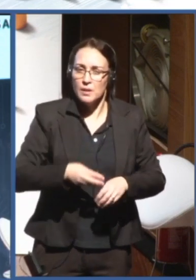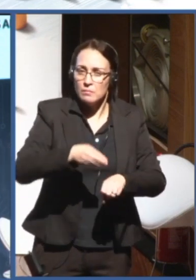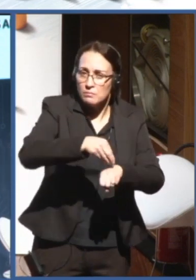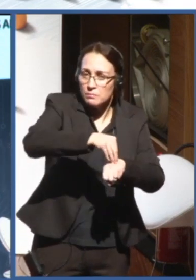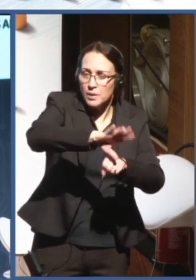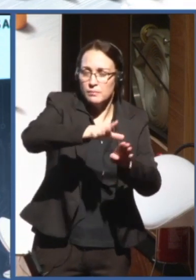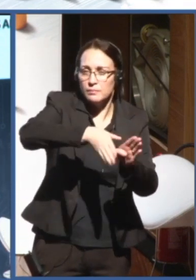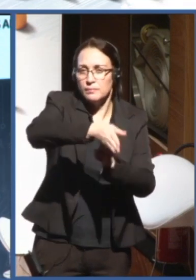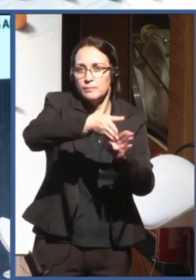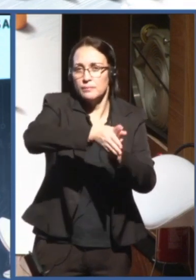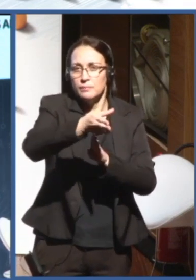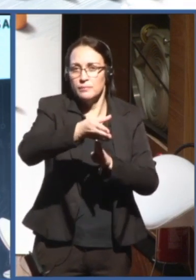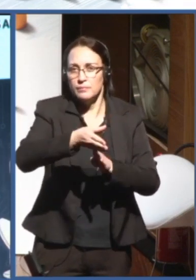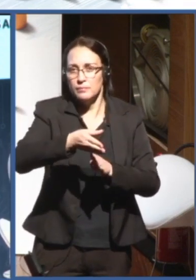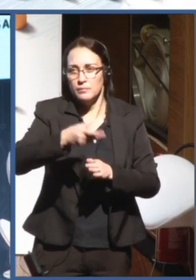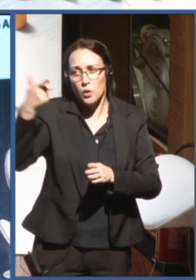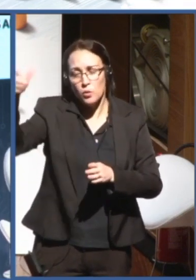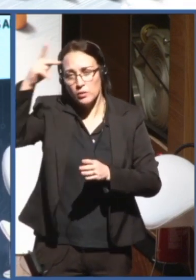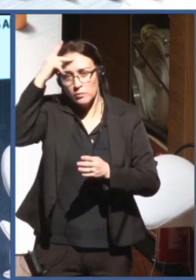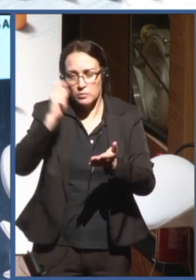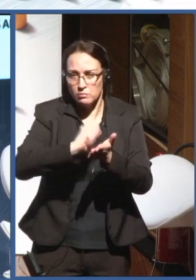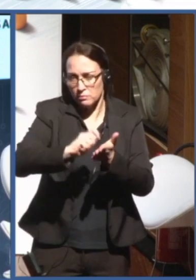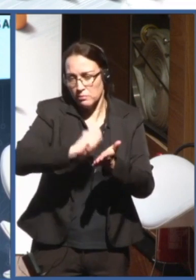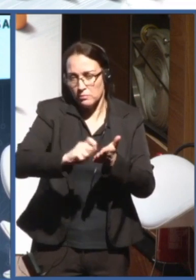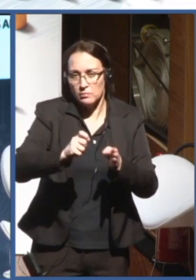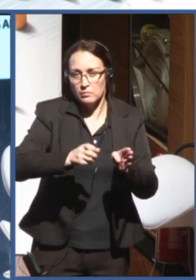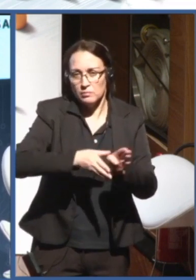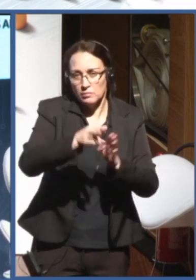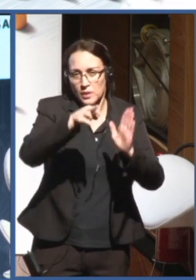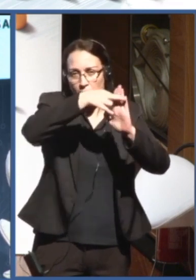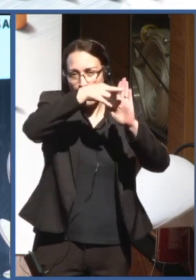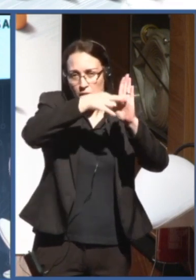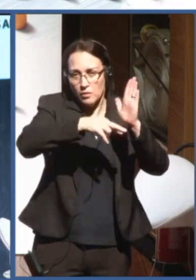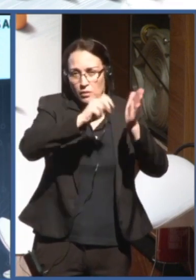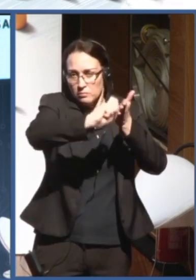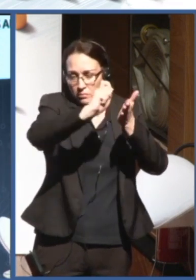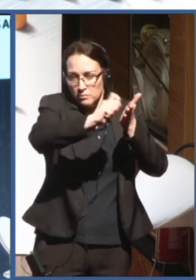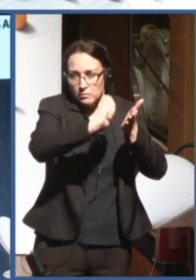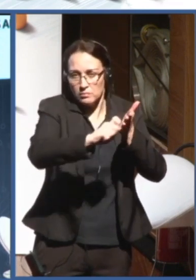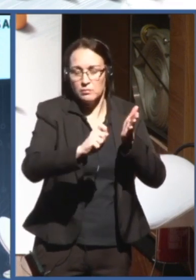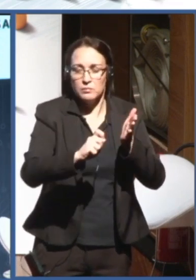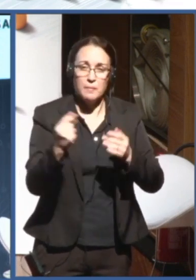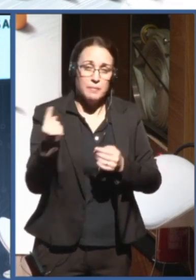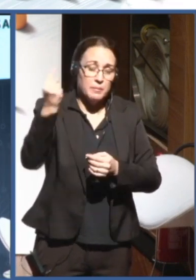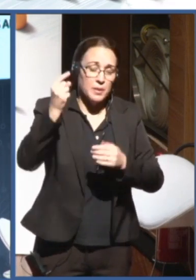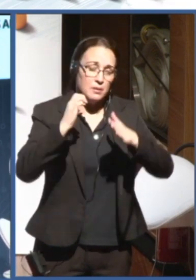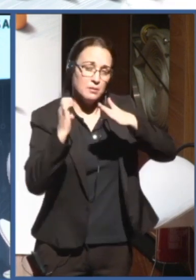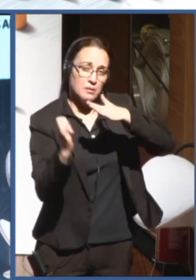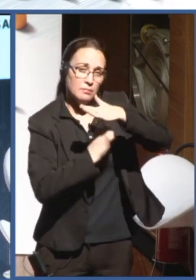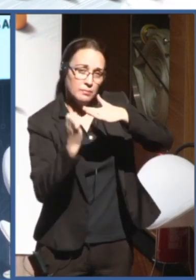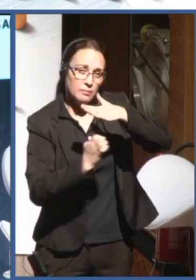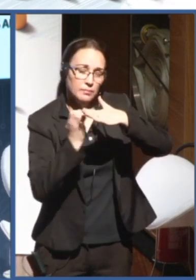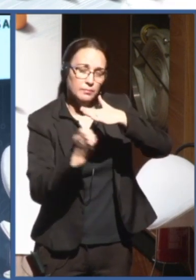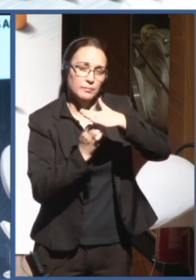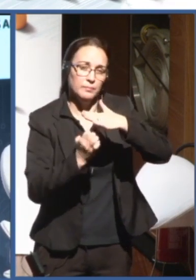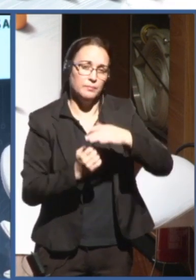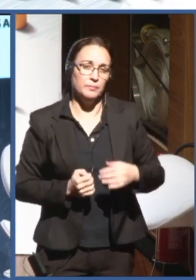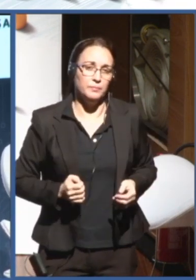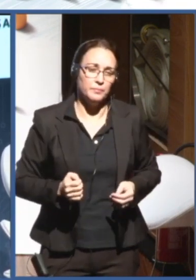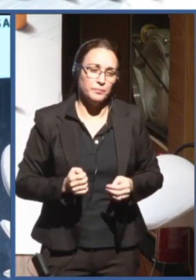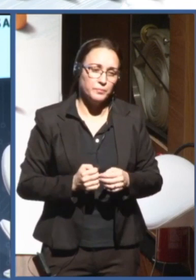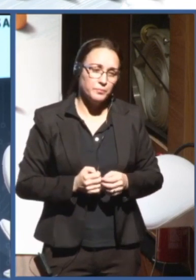And the first one will be companies should, it's something that's been called as a human rights-wide design.